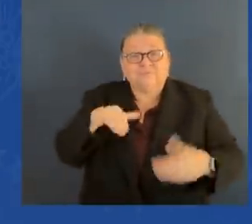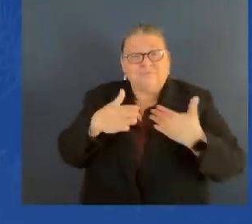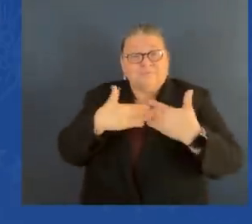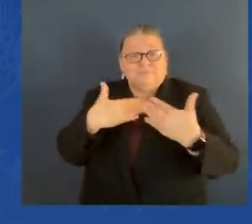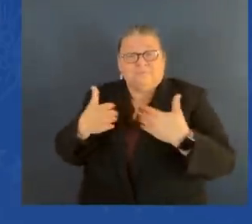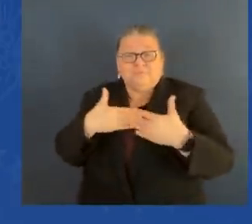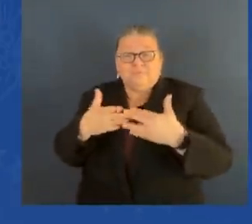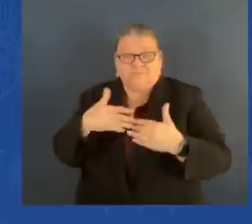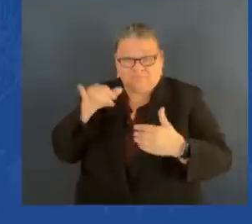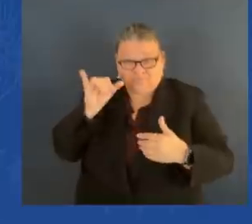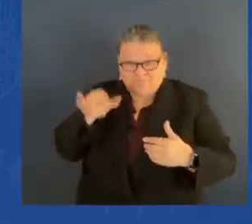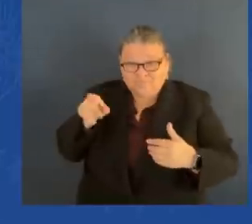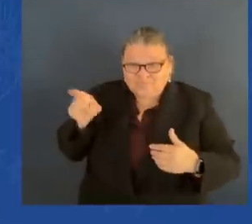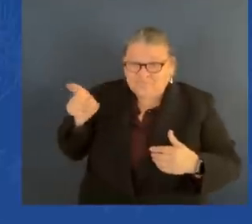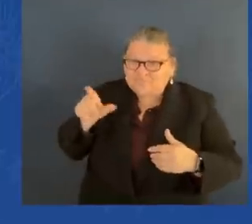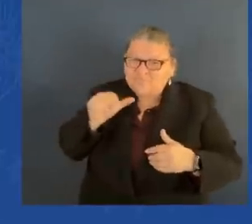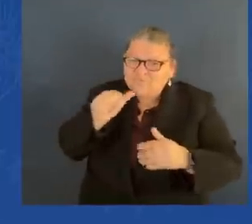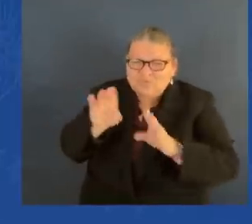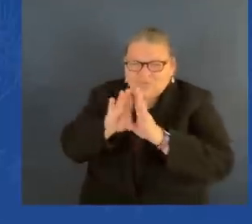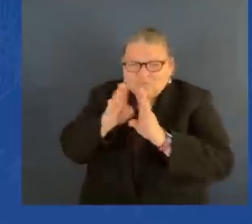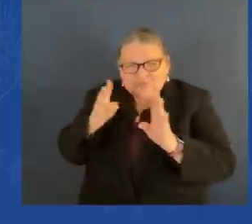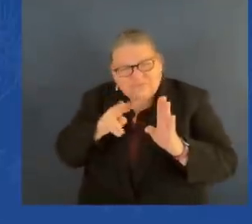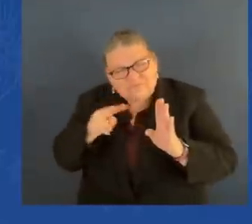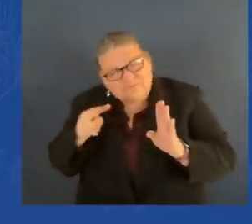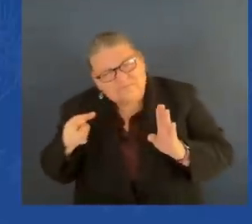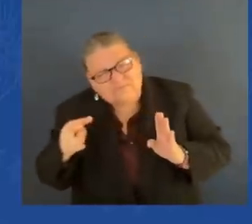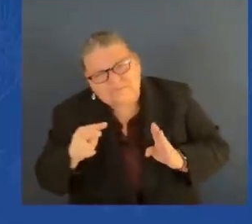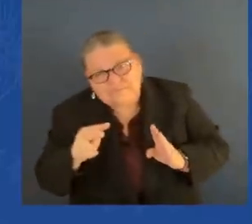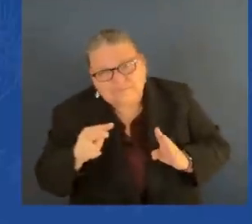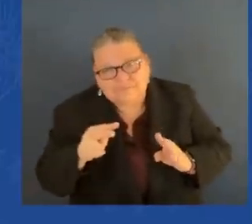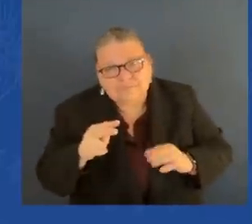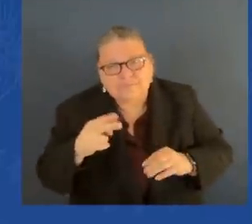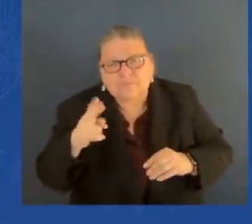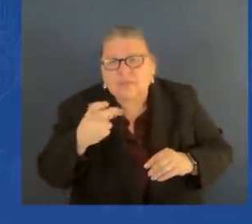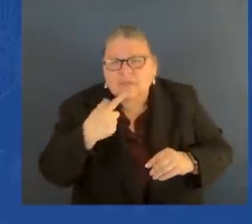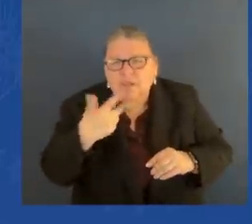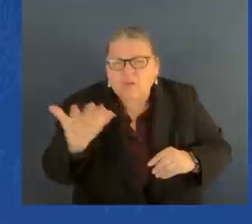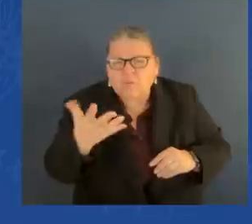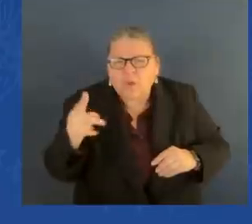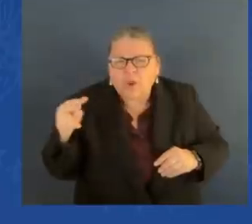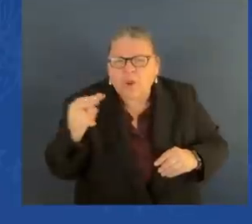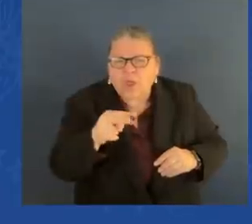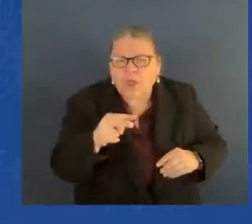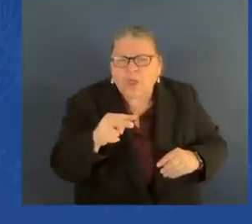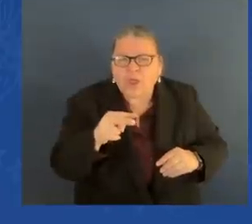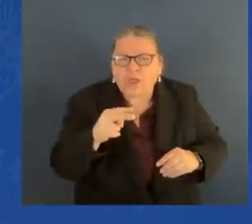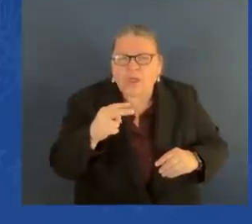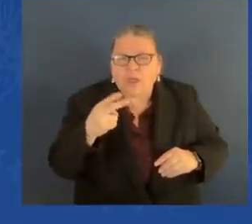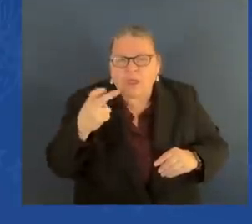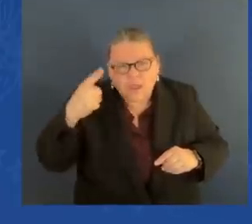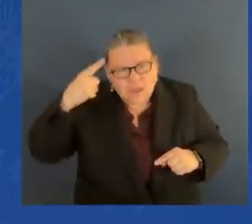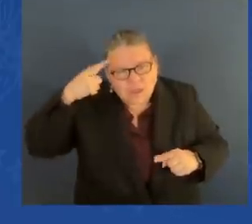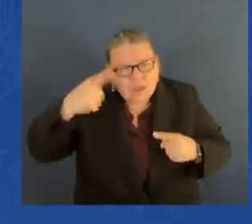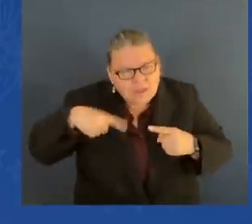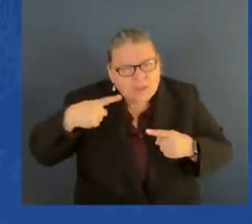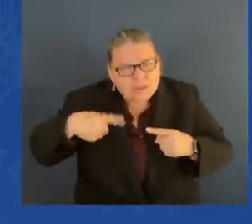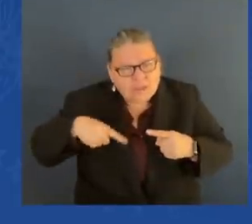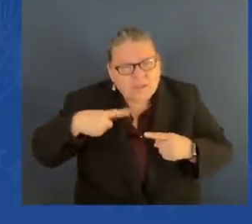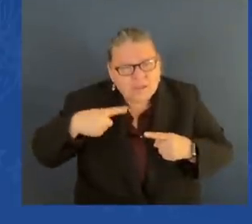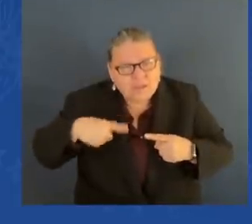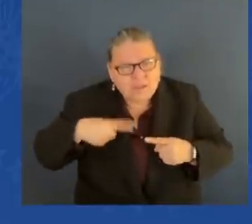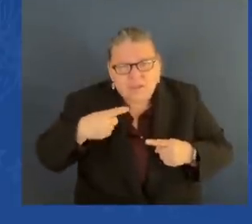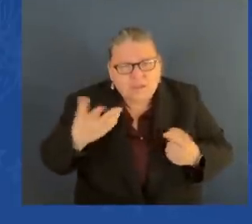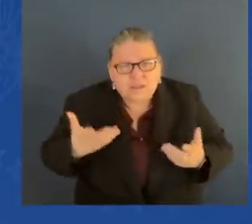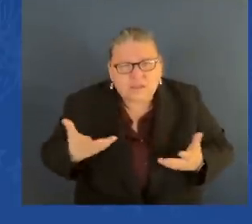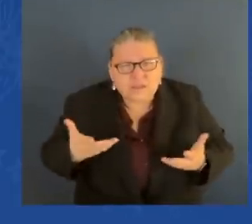And I knew he was thinking something deep, and I went down the hallway. And a few minutes, a few minutes went